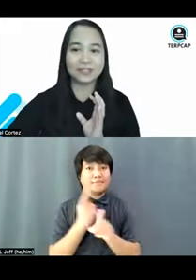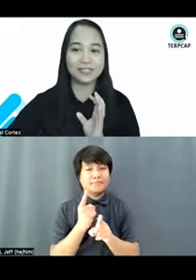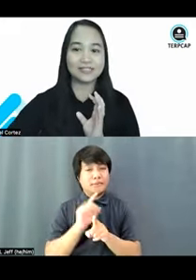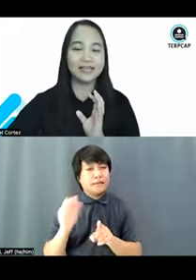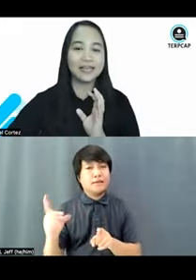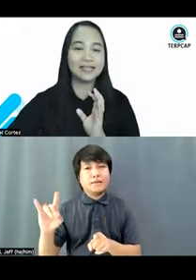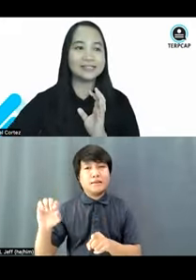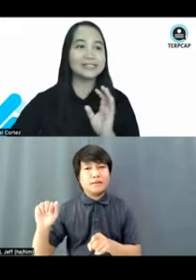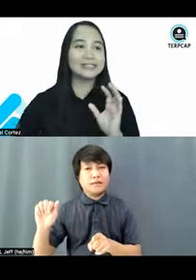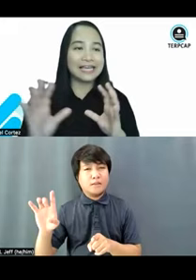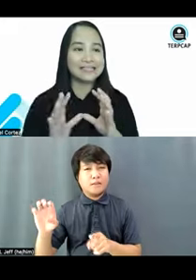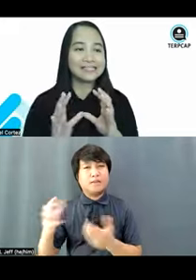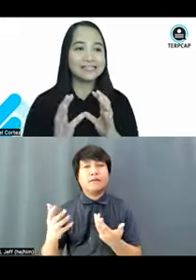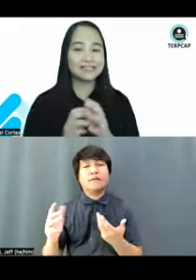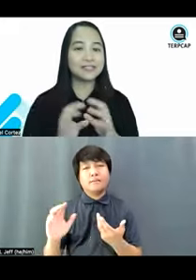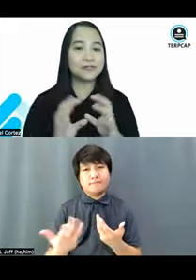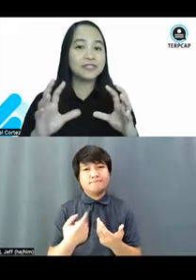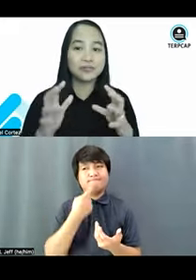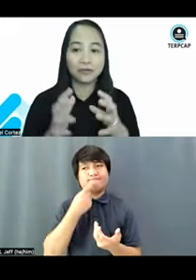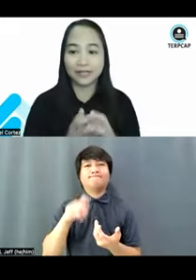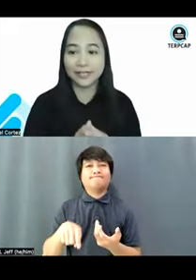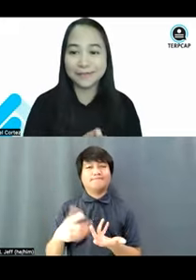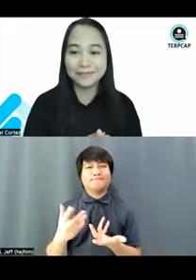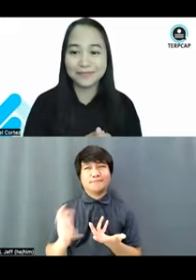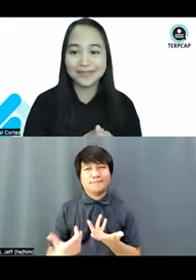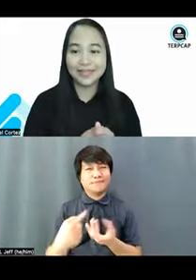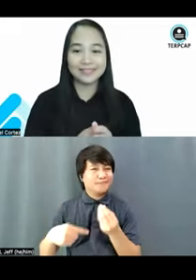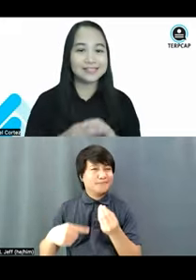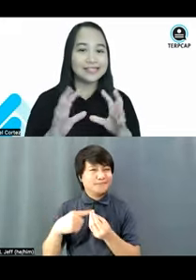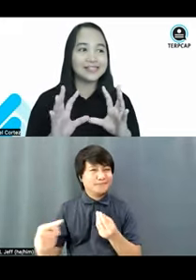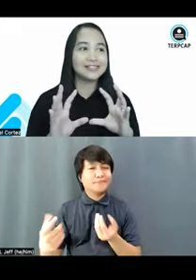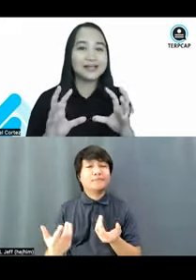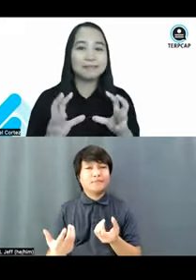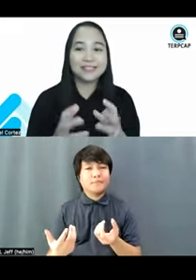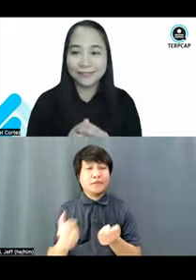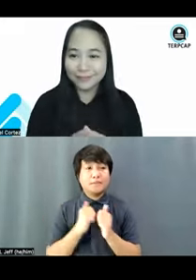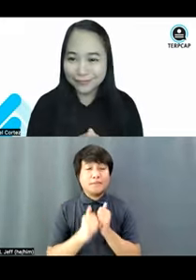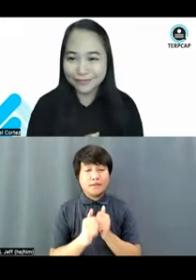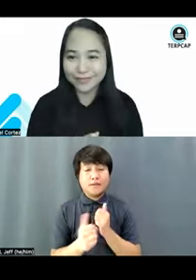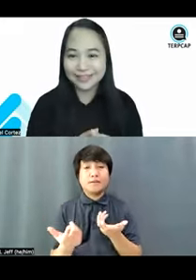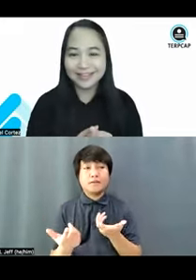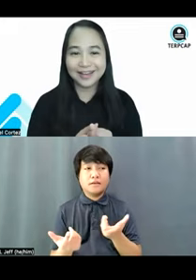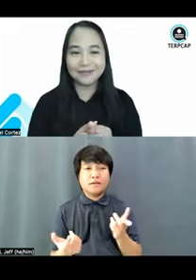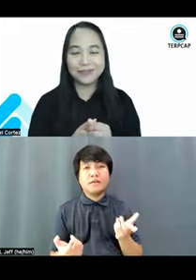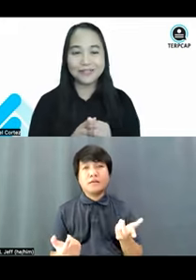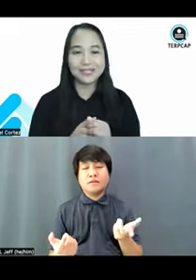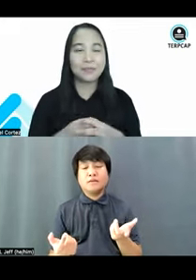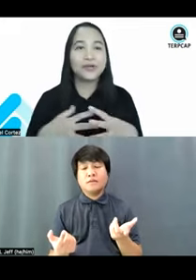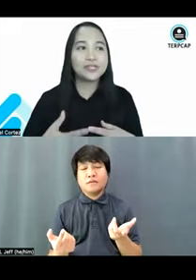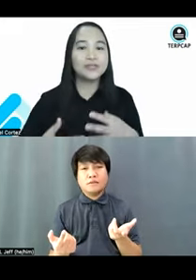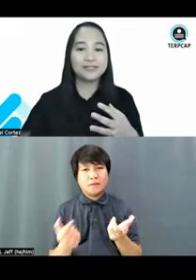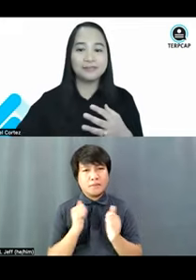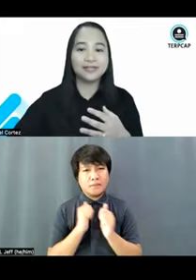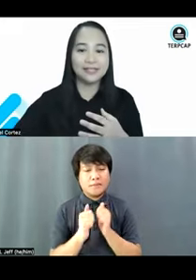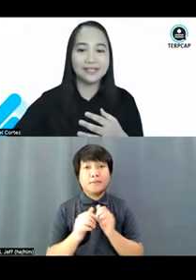The approach, it's, it is less discriminatory. It is less assumptive. When you say